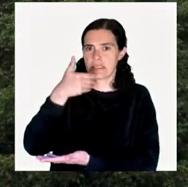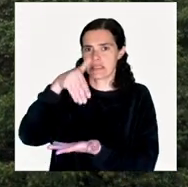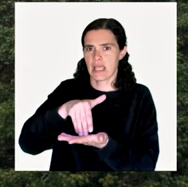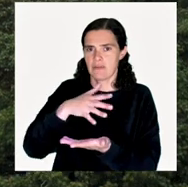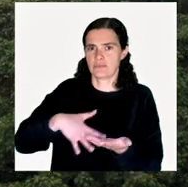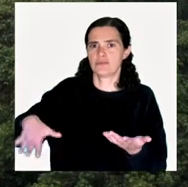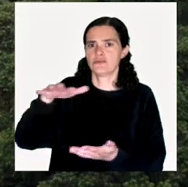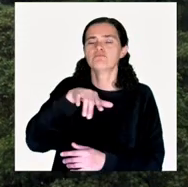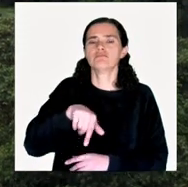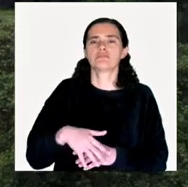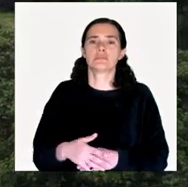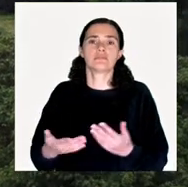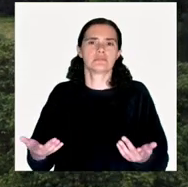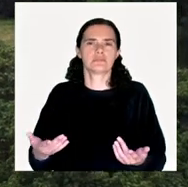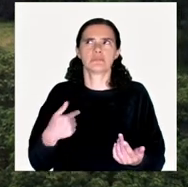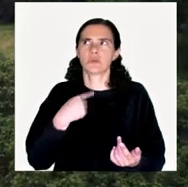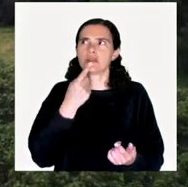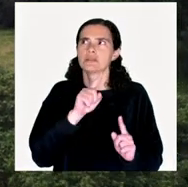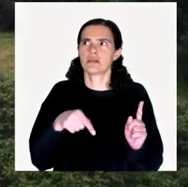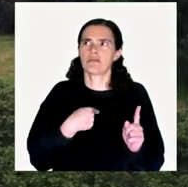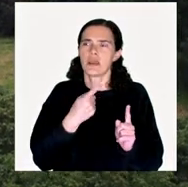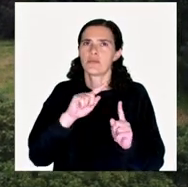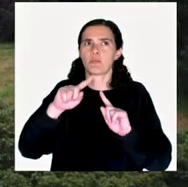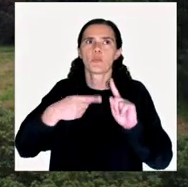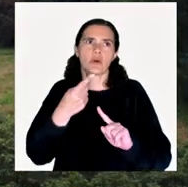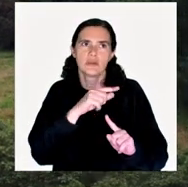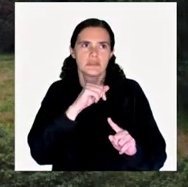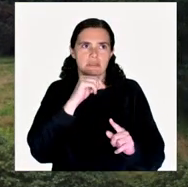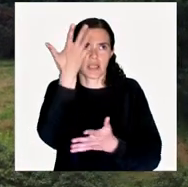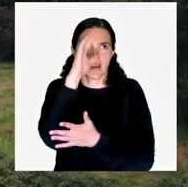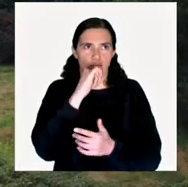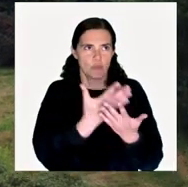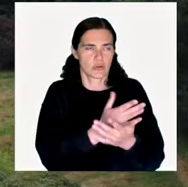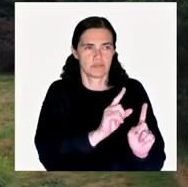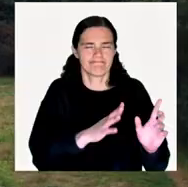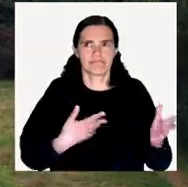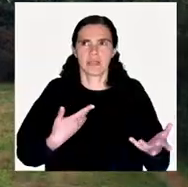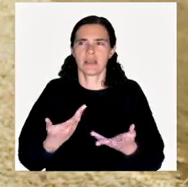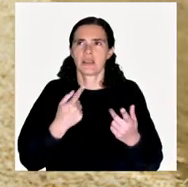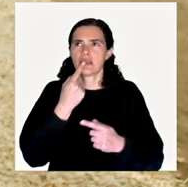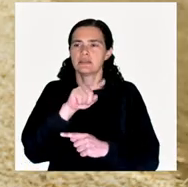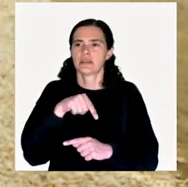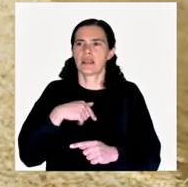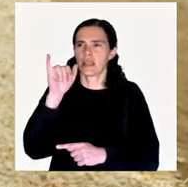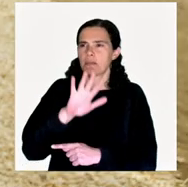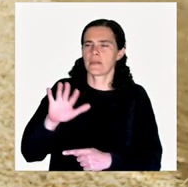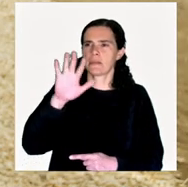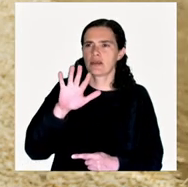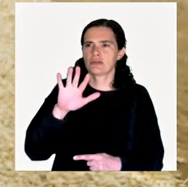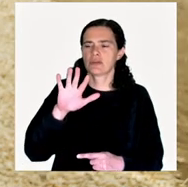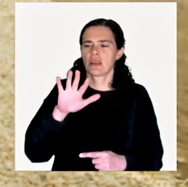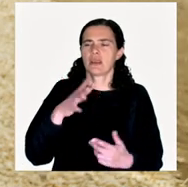the Serralves Park is the, I wouldn't say the after image, but the